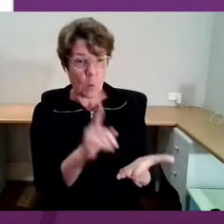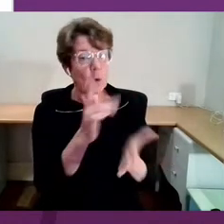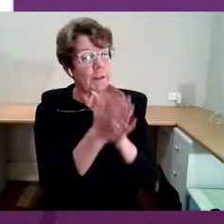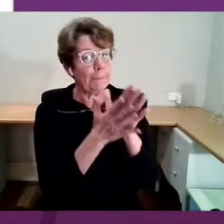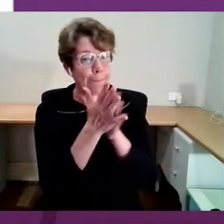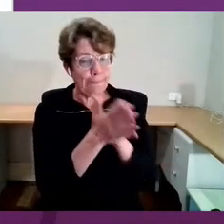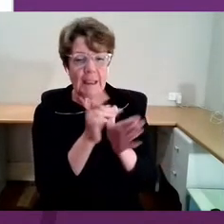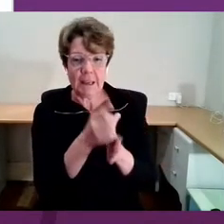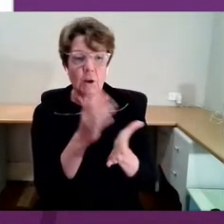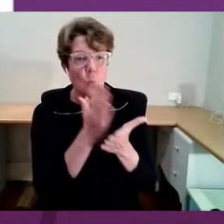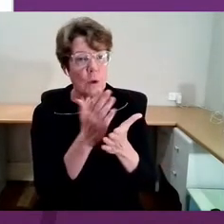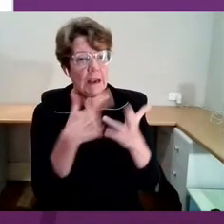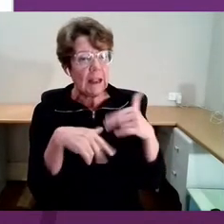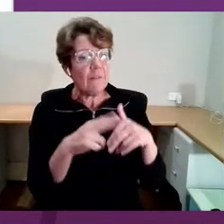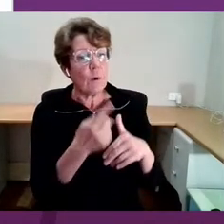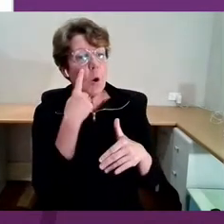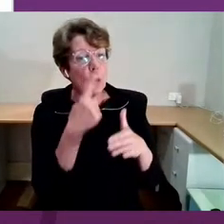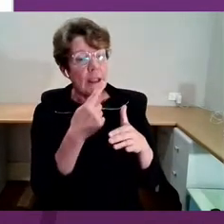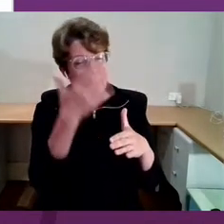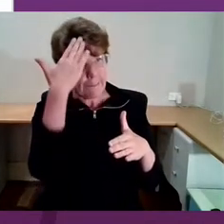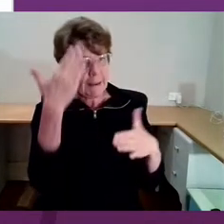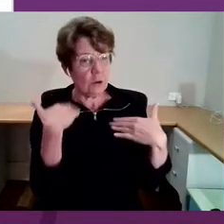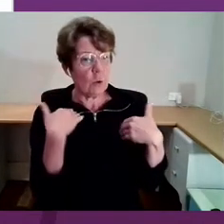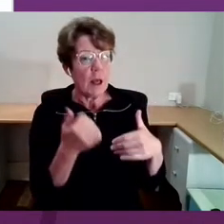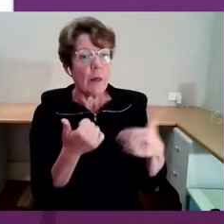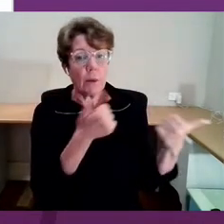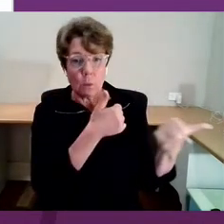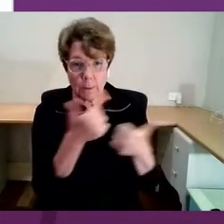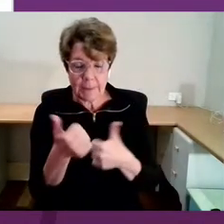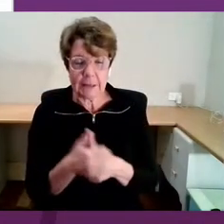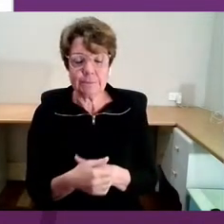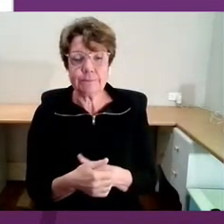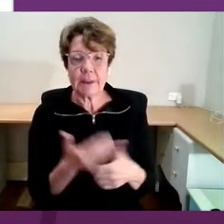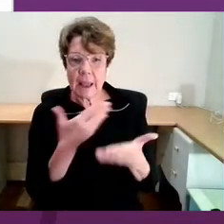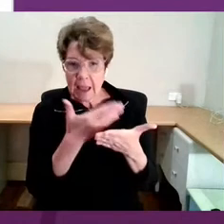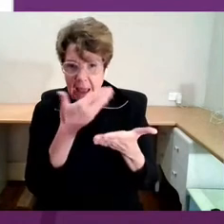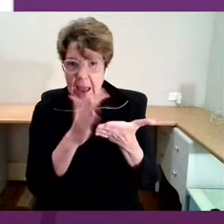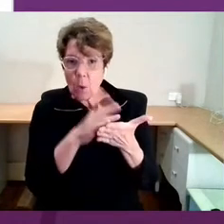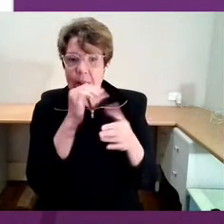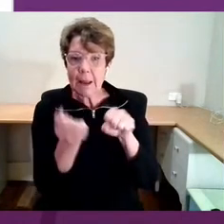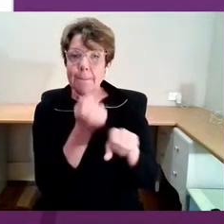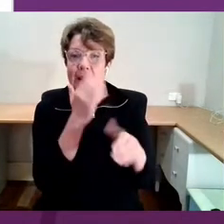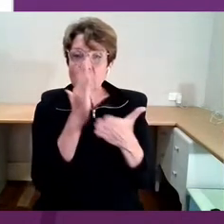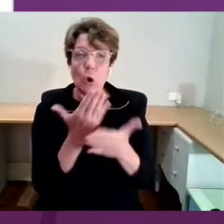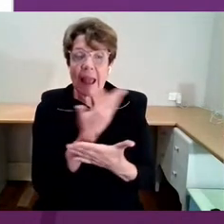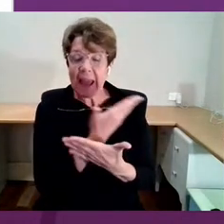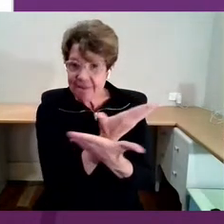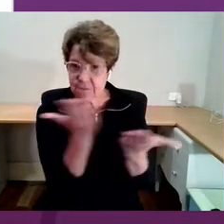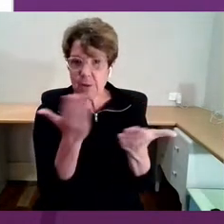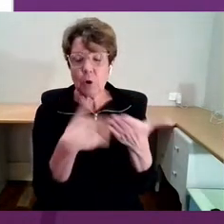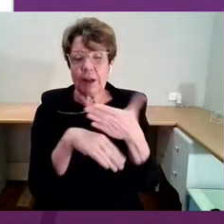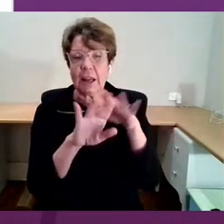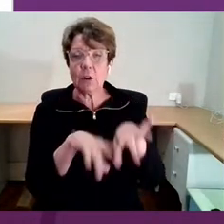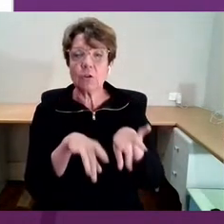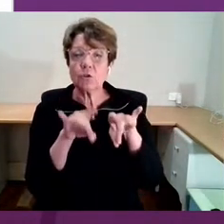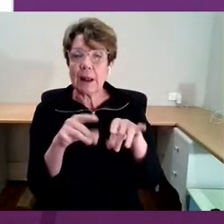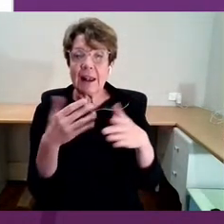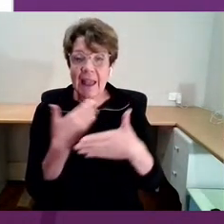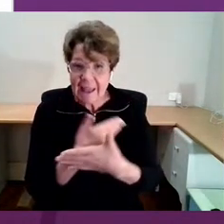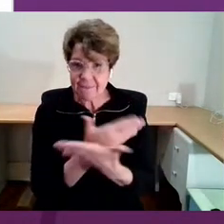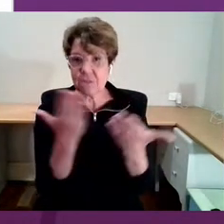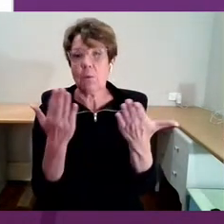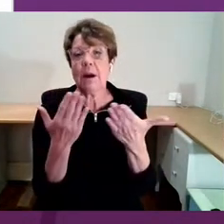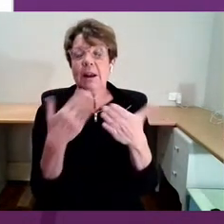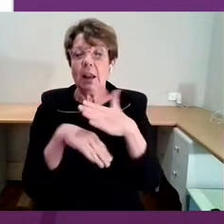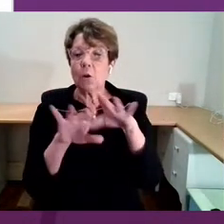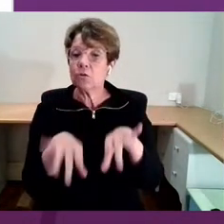of us when we look at mental health and wellbeing, is how we can ensure that everyone in Australia, regardless